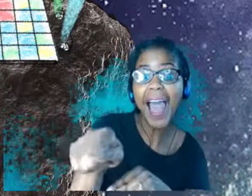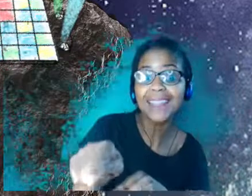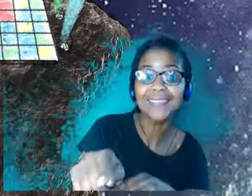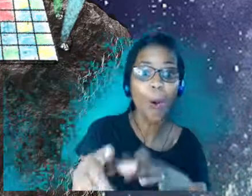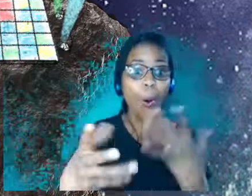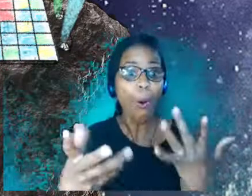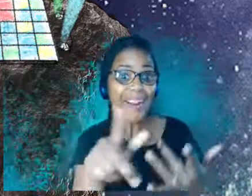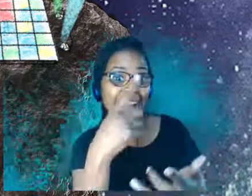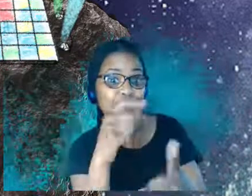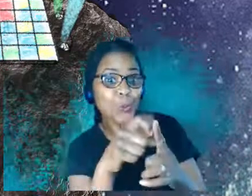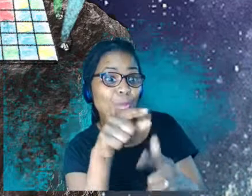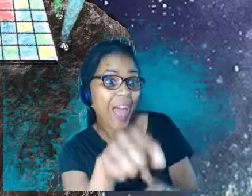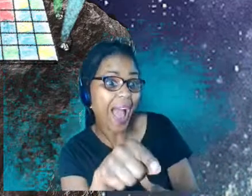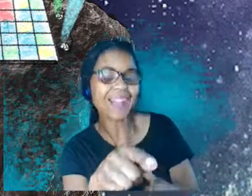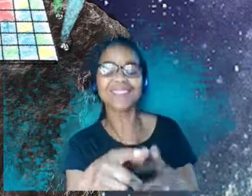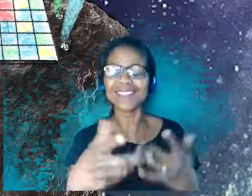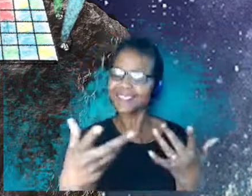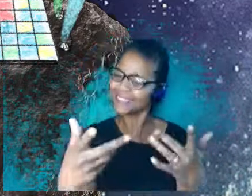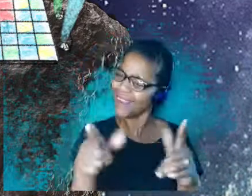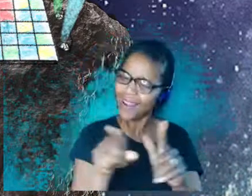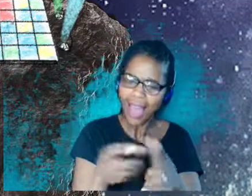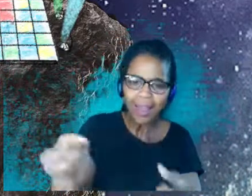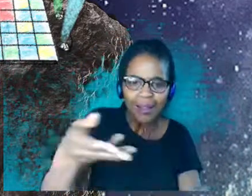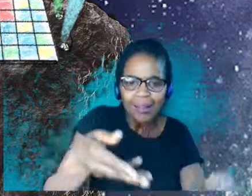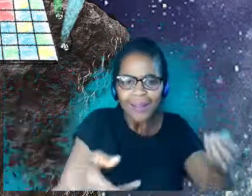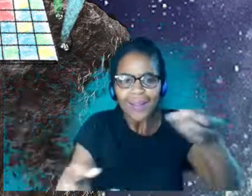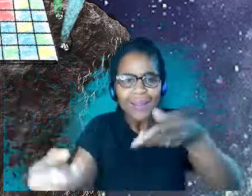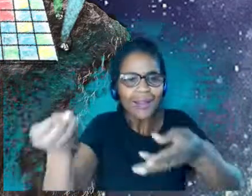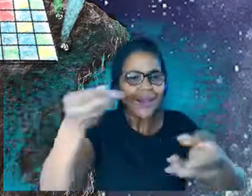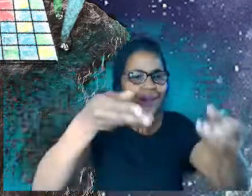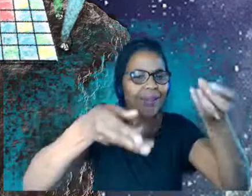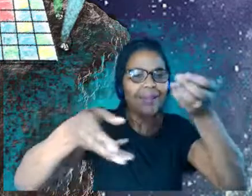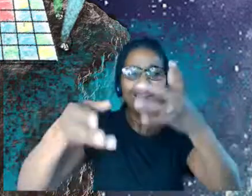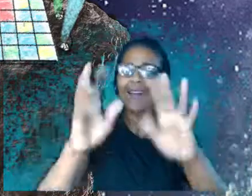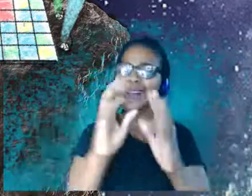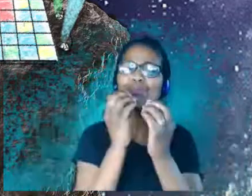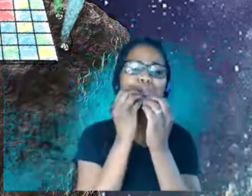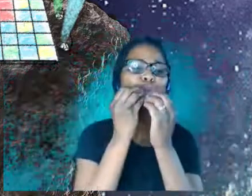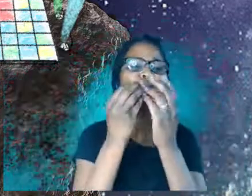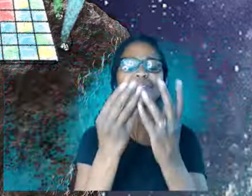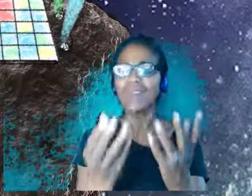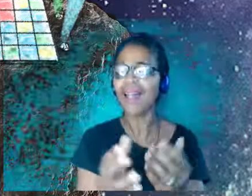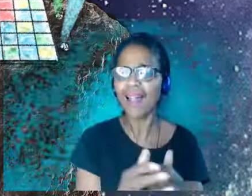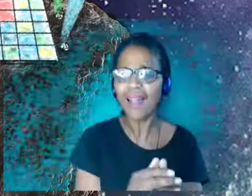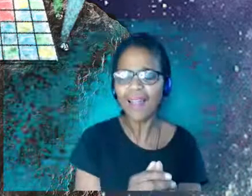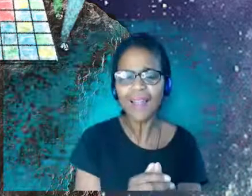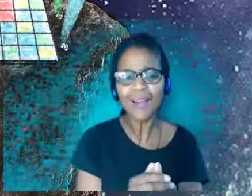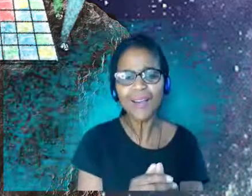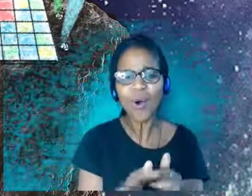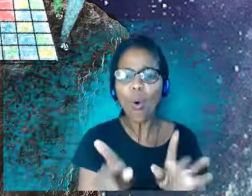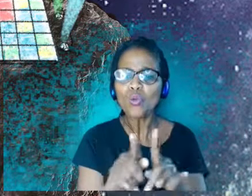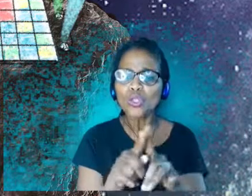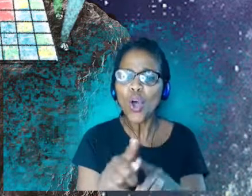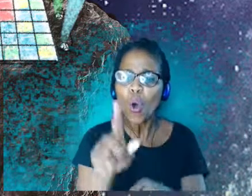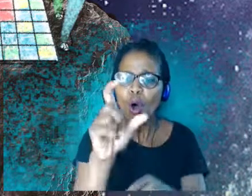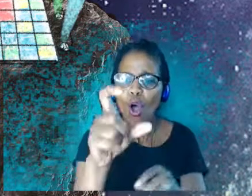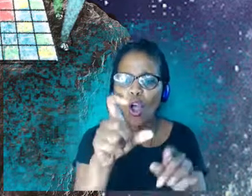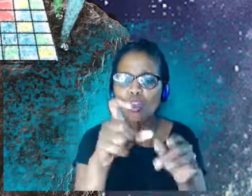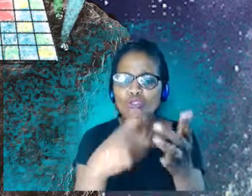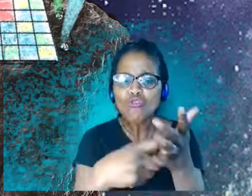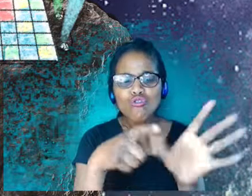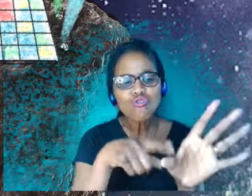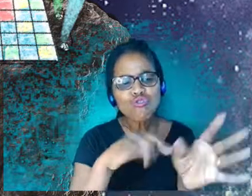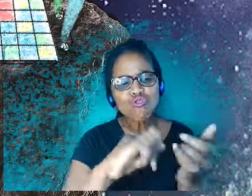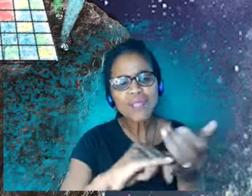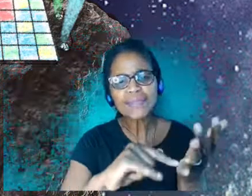do it. Yeah, it's been really beautiful to just see like, you know, the crystals, for example, that was Jay. Jay Lance is one of the performers